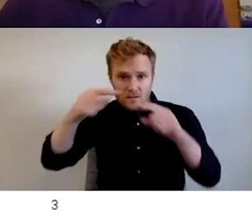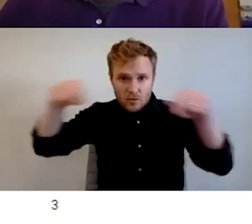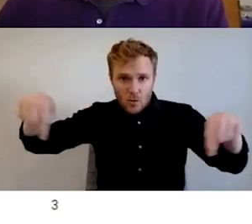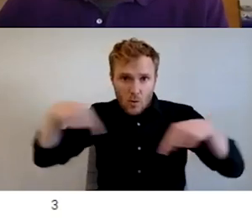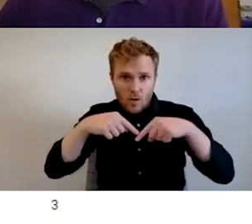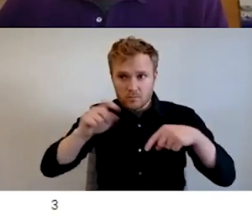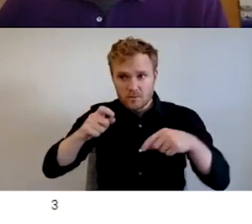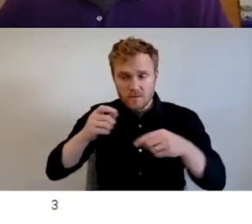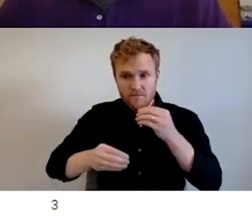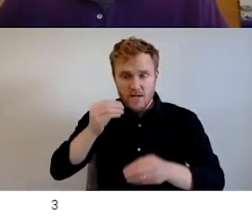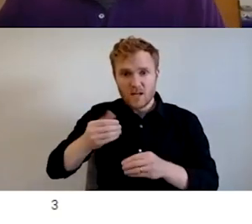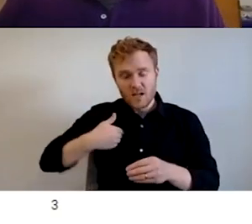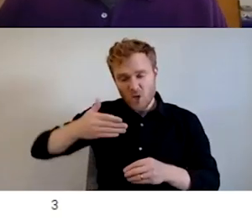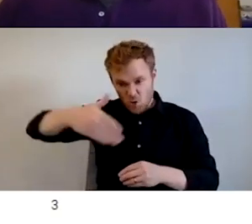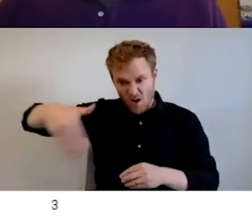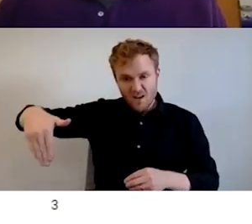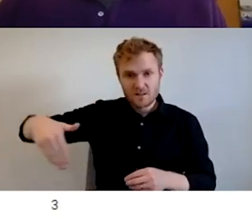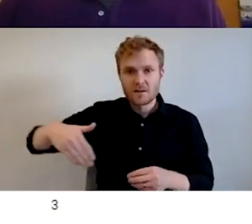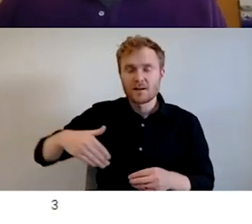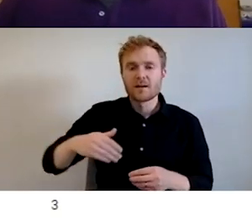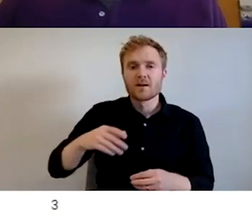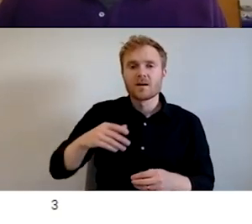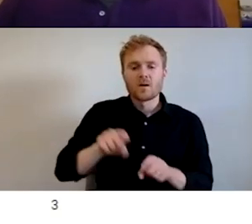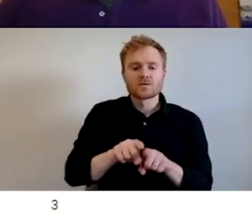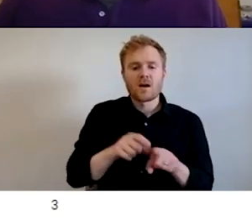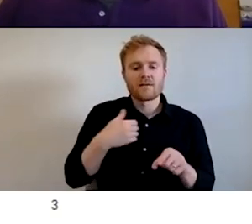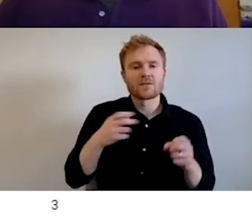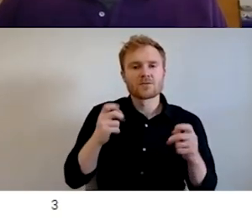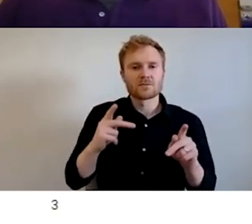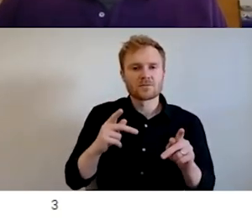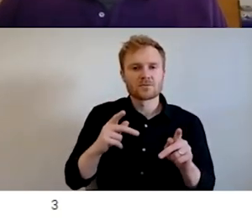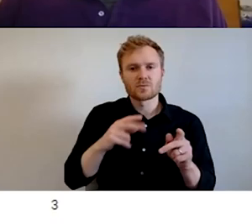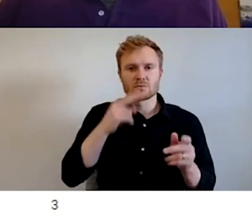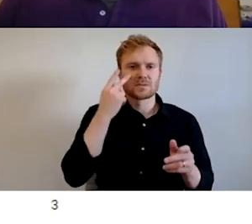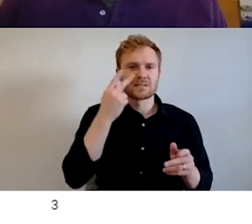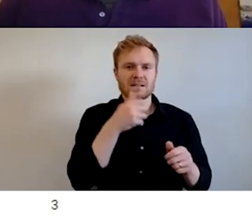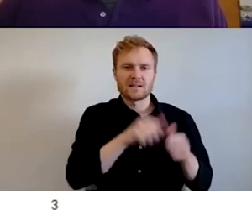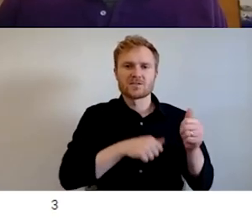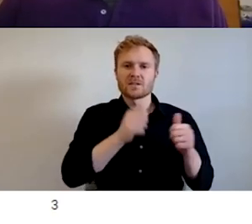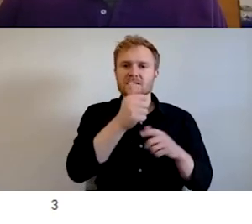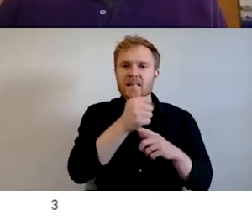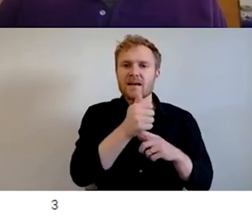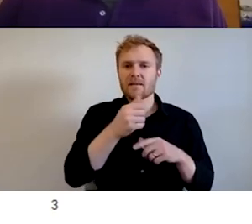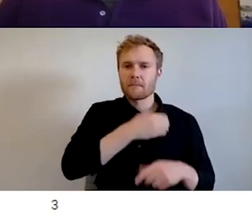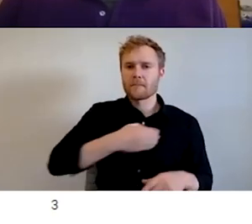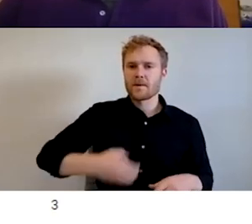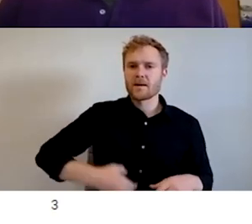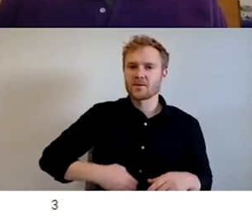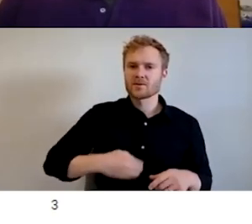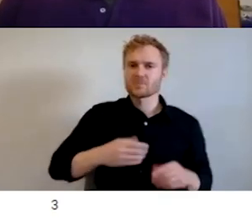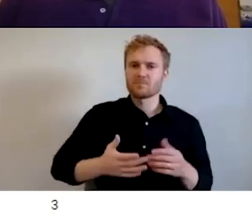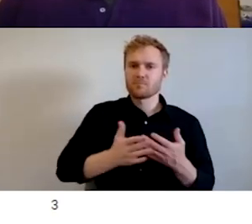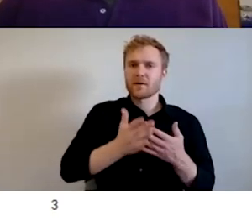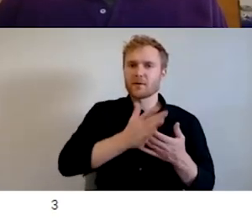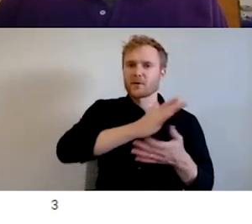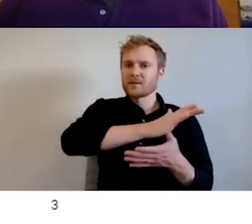you also have the opportunity to review each of the mayor's 10 capital budget priorities in full. You can get the full text on the survey and you